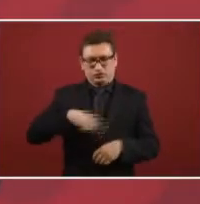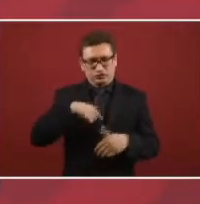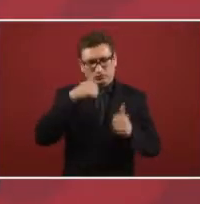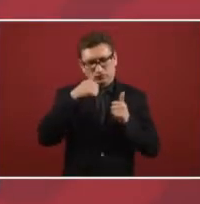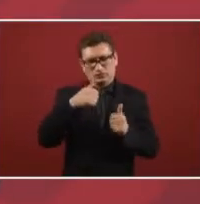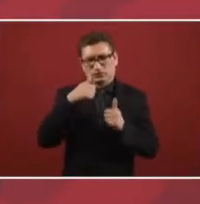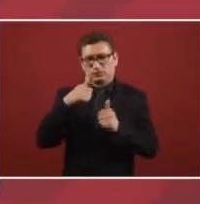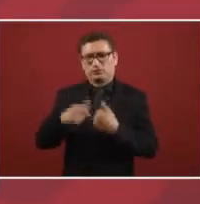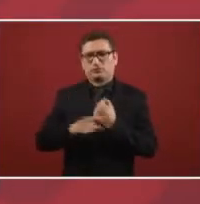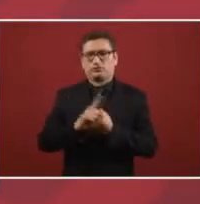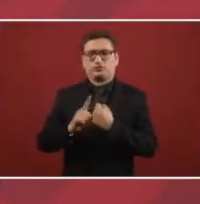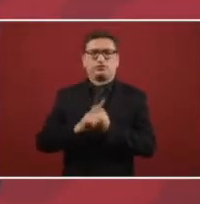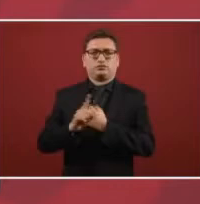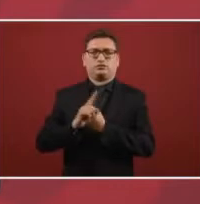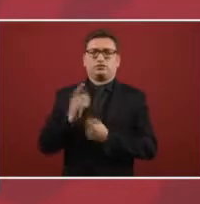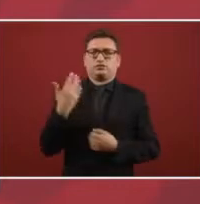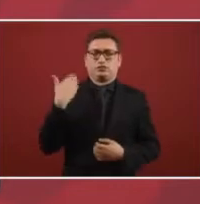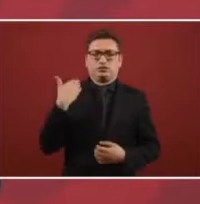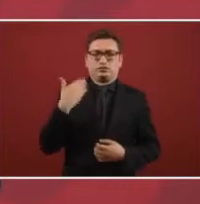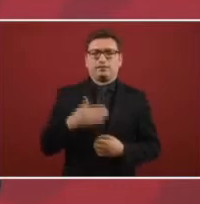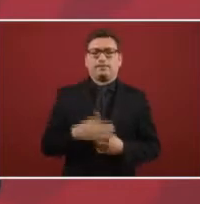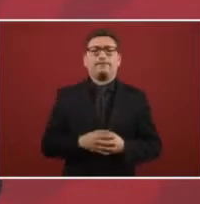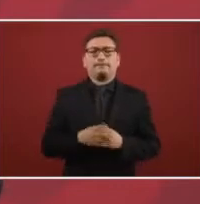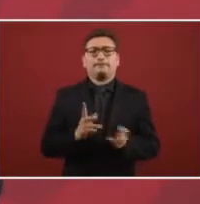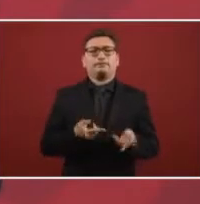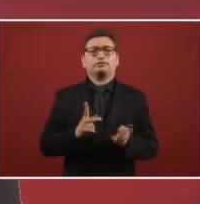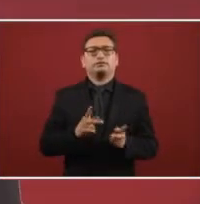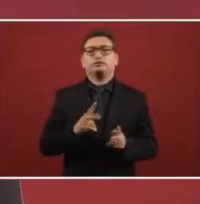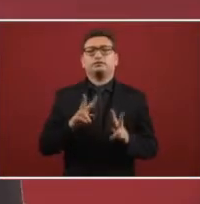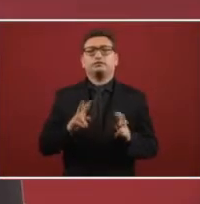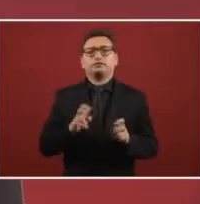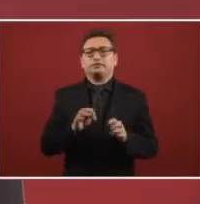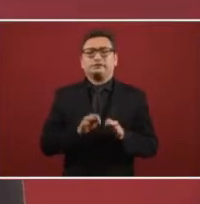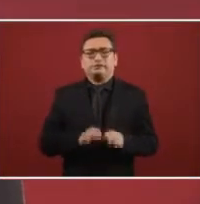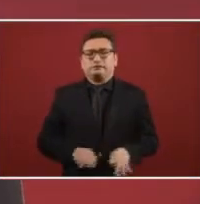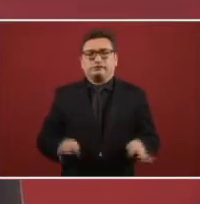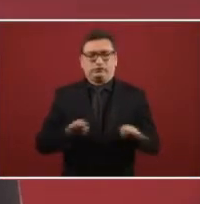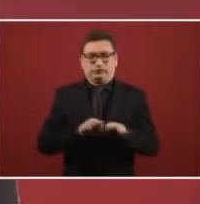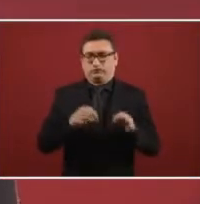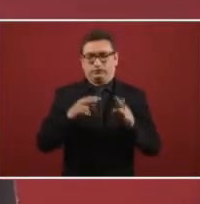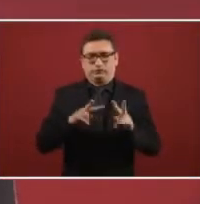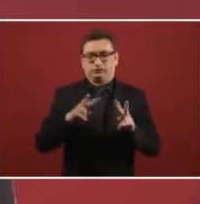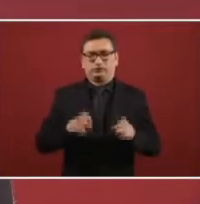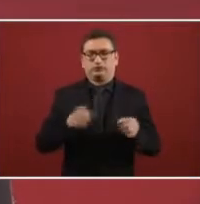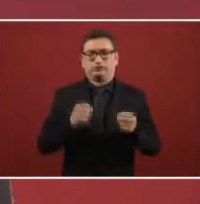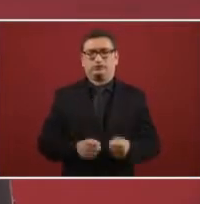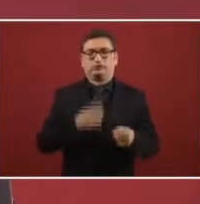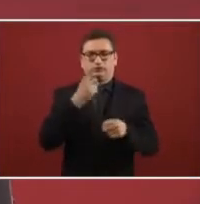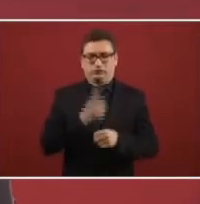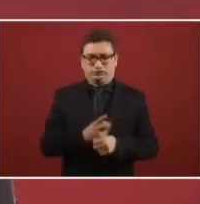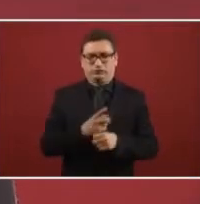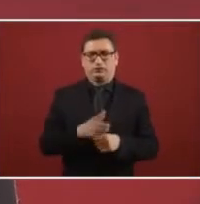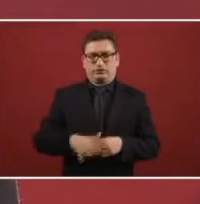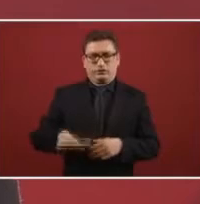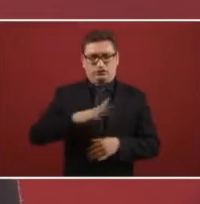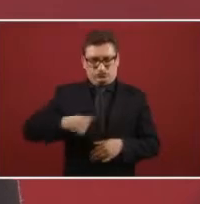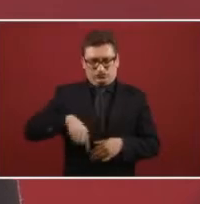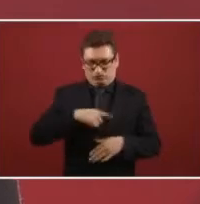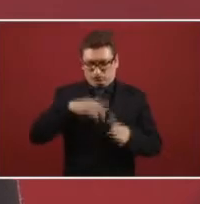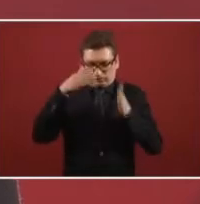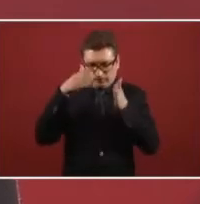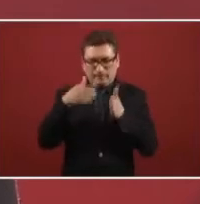day we are attending this problem. I spoke to someone that it is a priority, security. We are